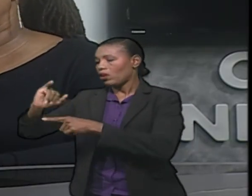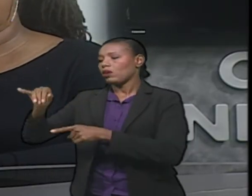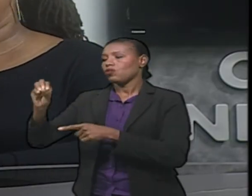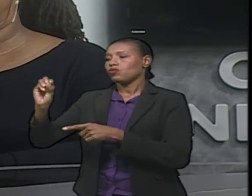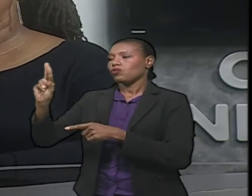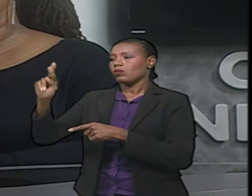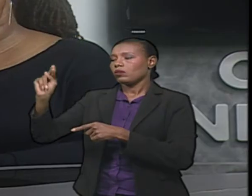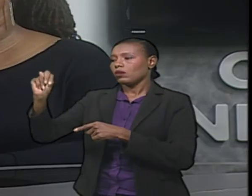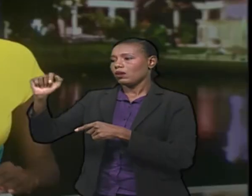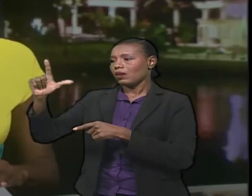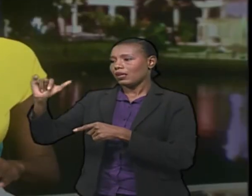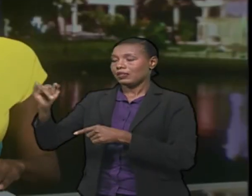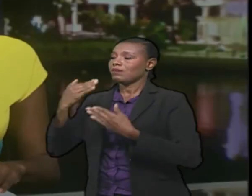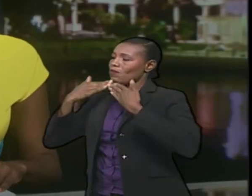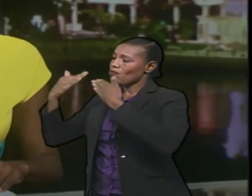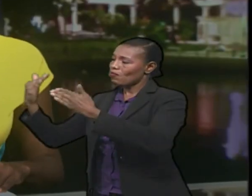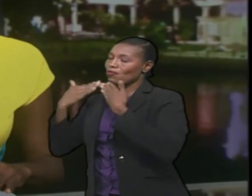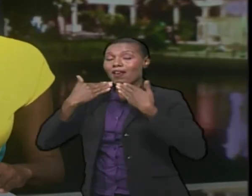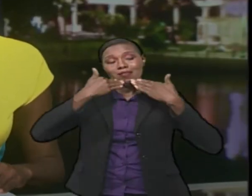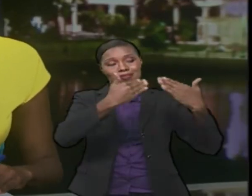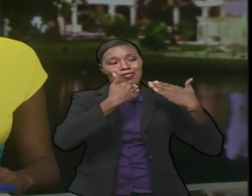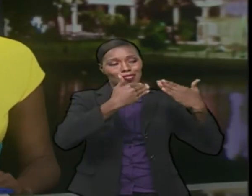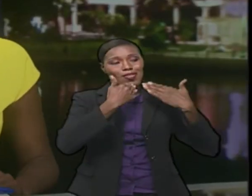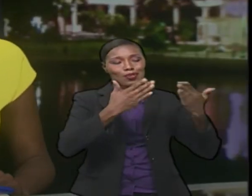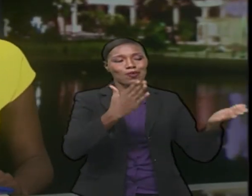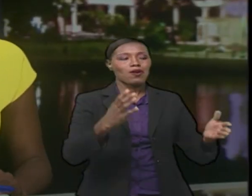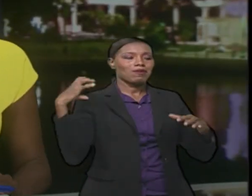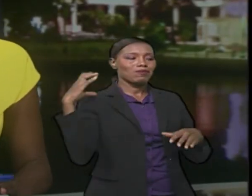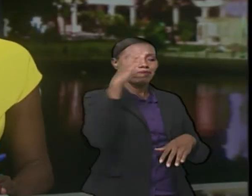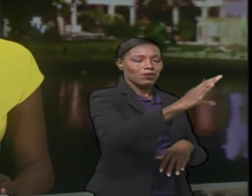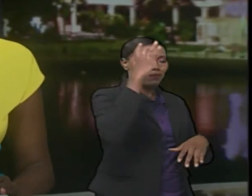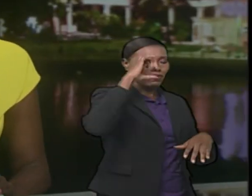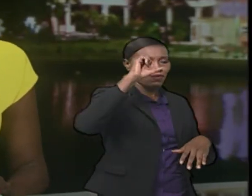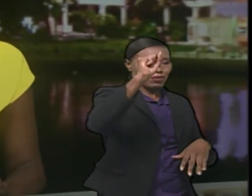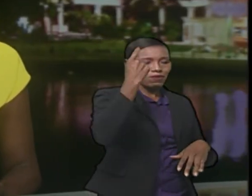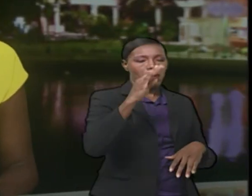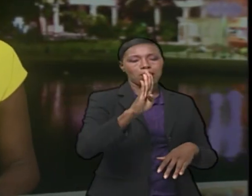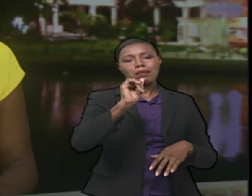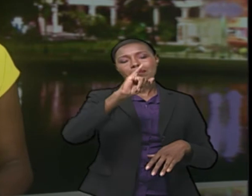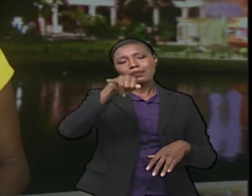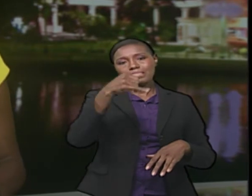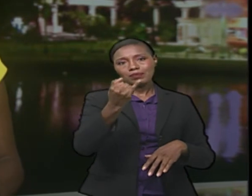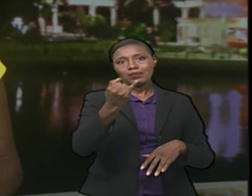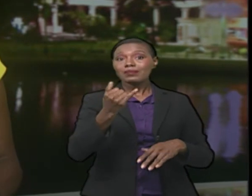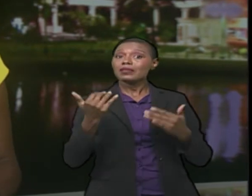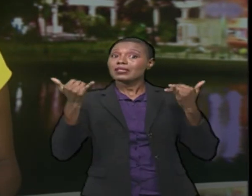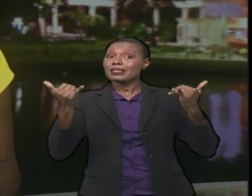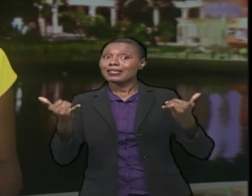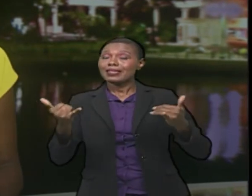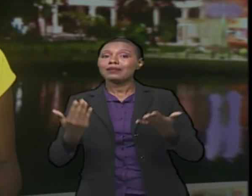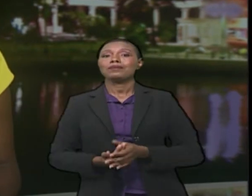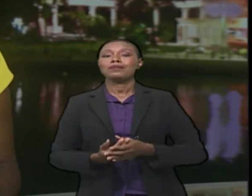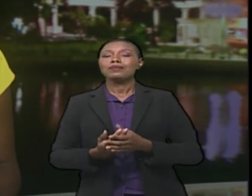you very much Amanda Lynch Foster the interim president of the Barbados Association of Journalists. Also to come a look at some